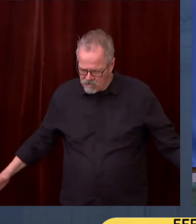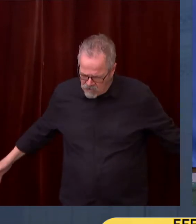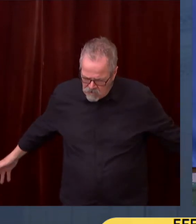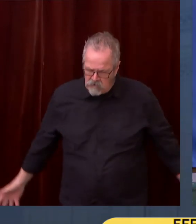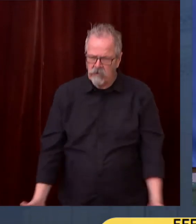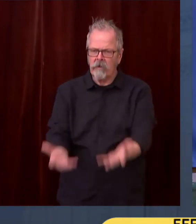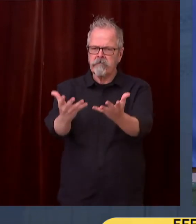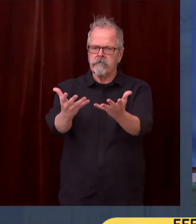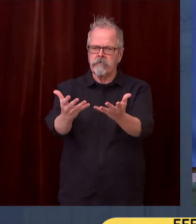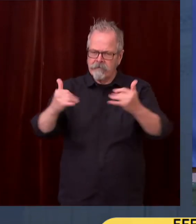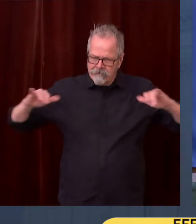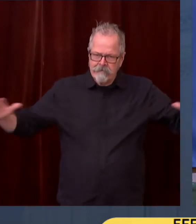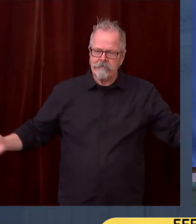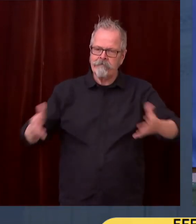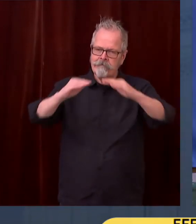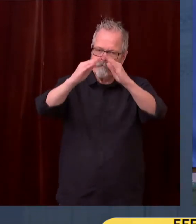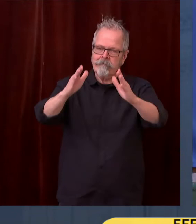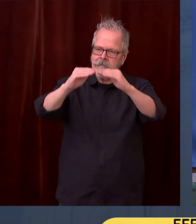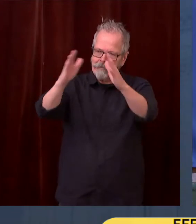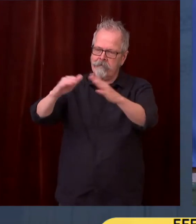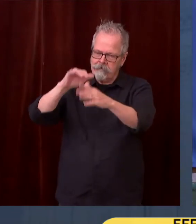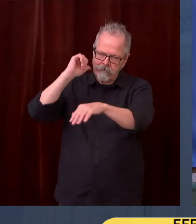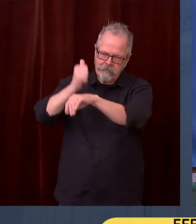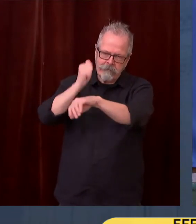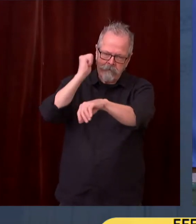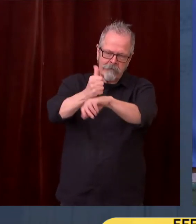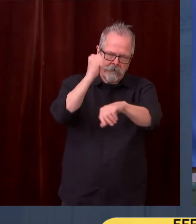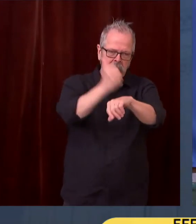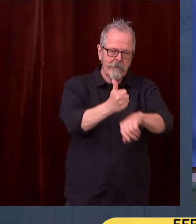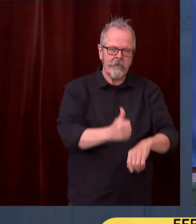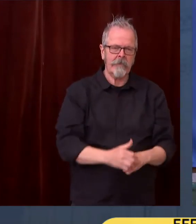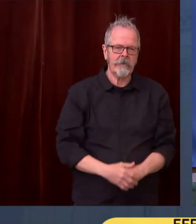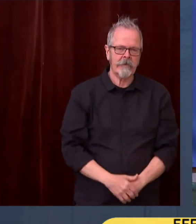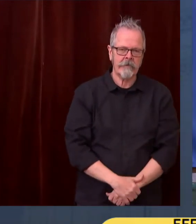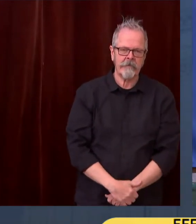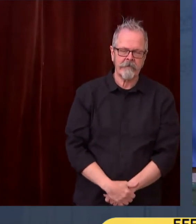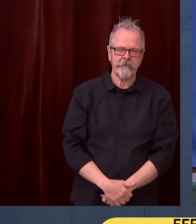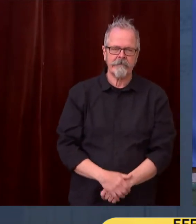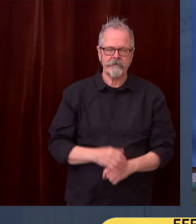Great. Up next, we'll go to Ian Smay with CREM2 News. Go ahead, Ian.